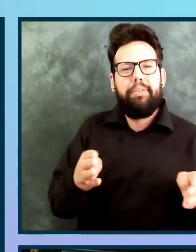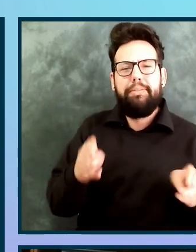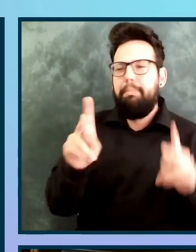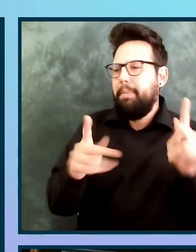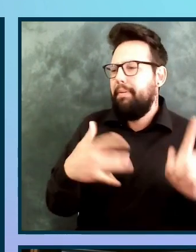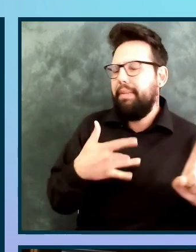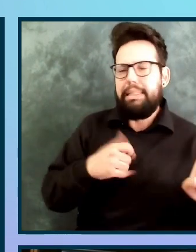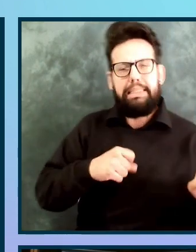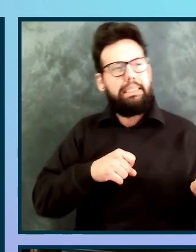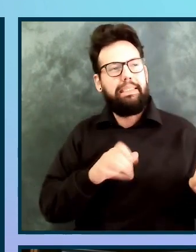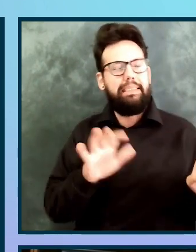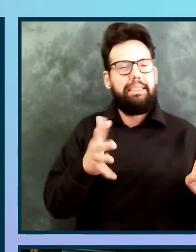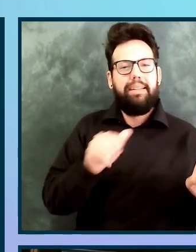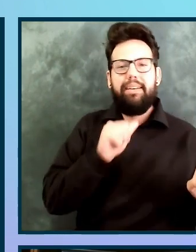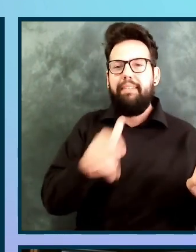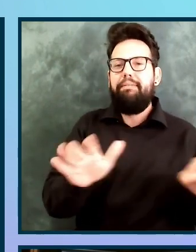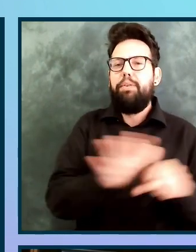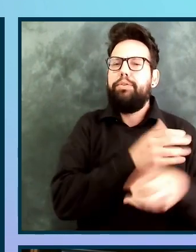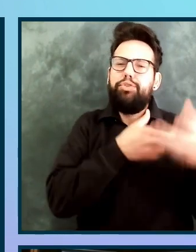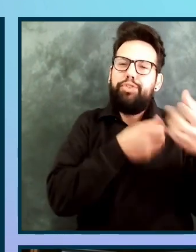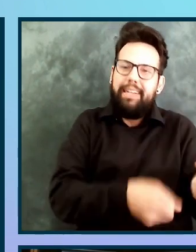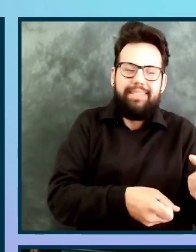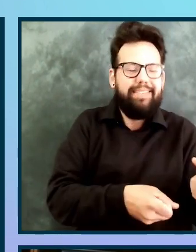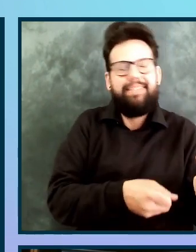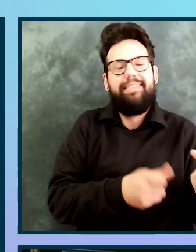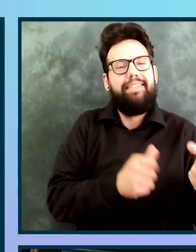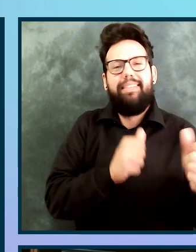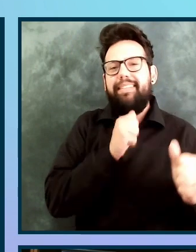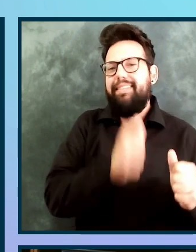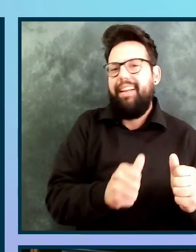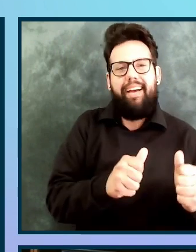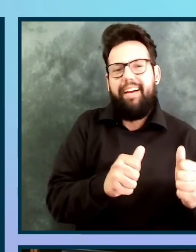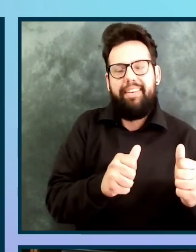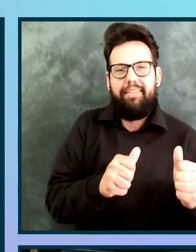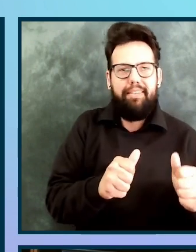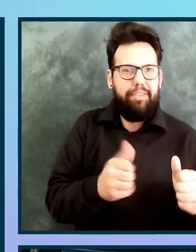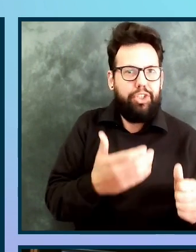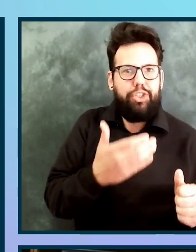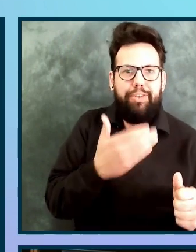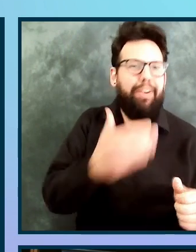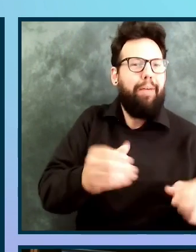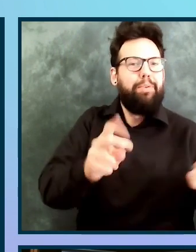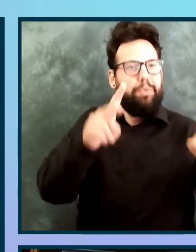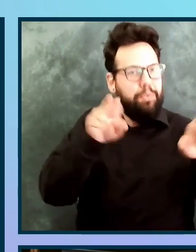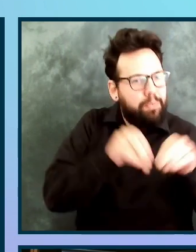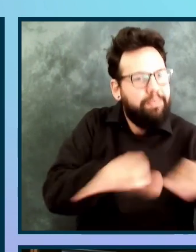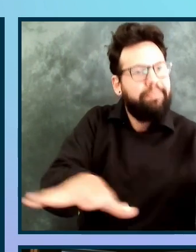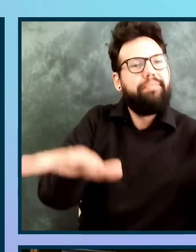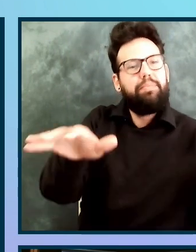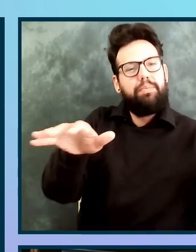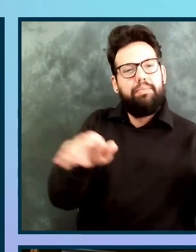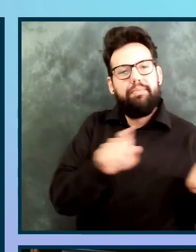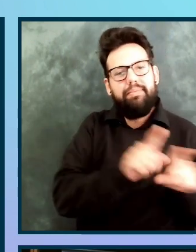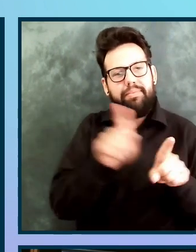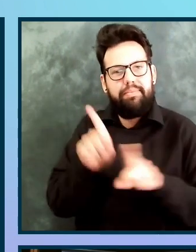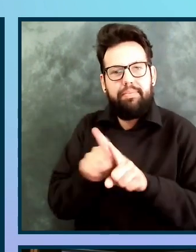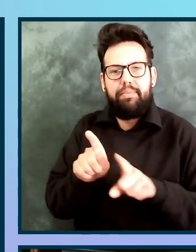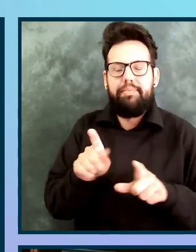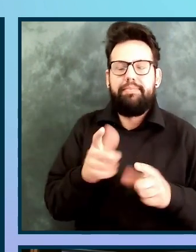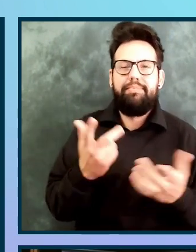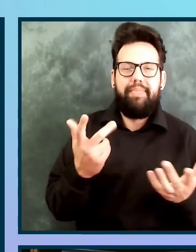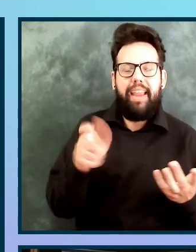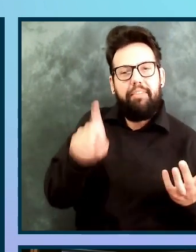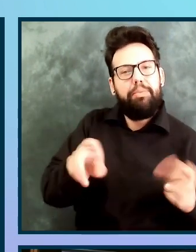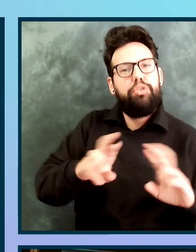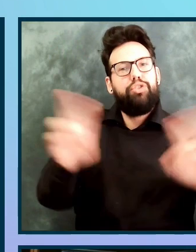The circulation of misinformation or rumors. You can't always tell everyone everything, but you have to be ready for misinformation or